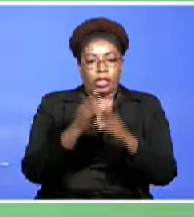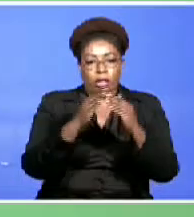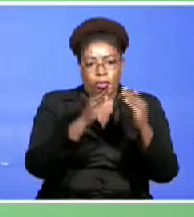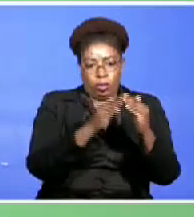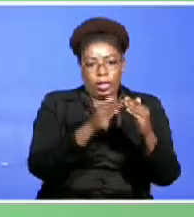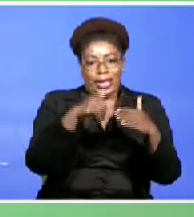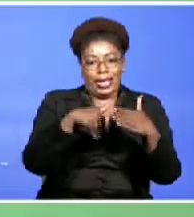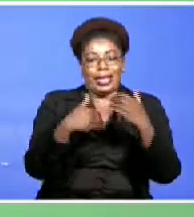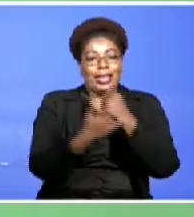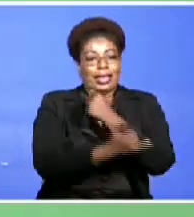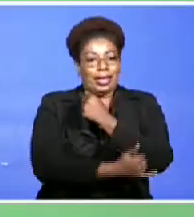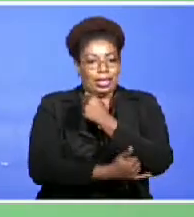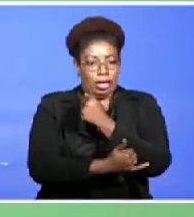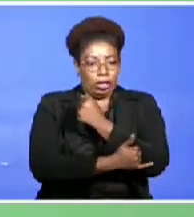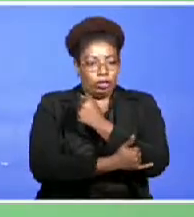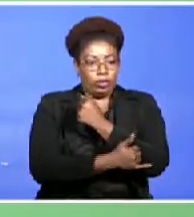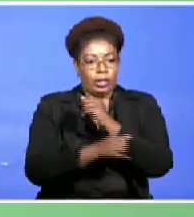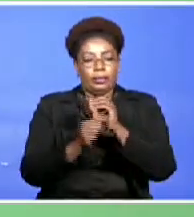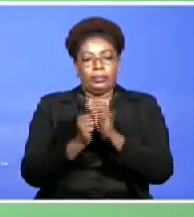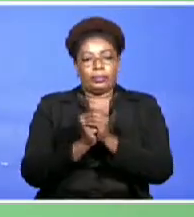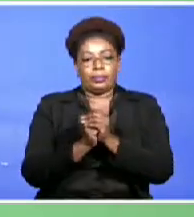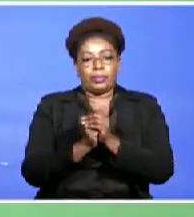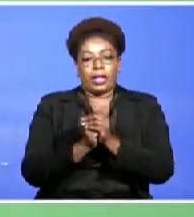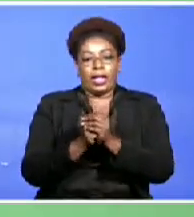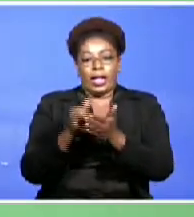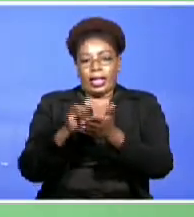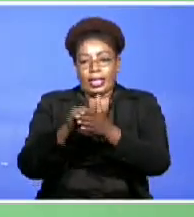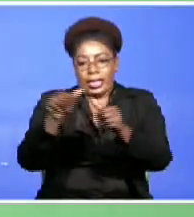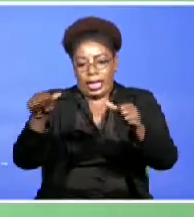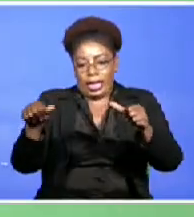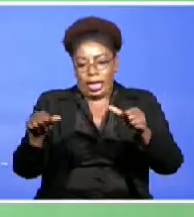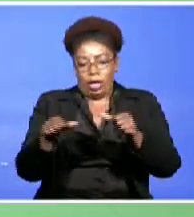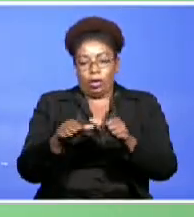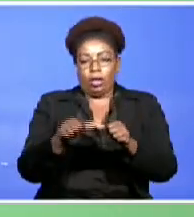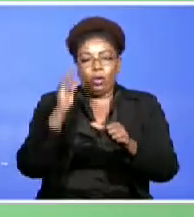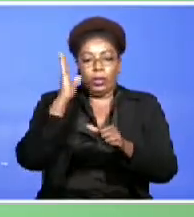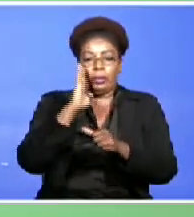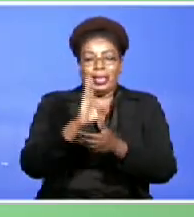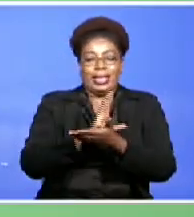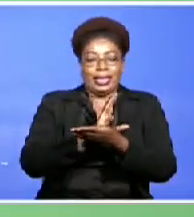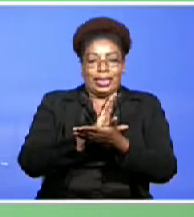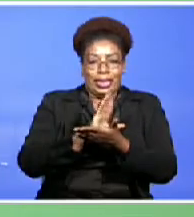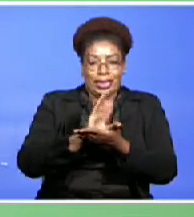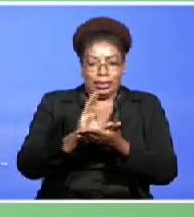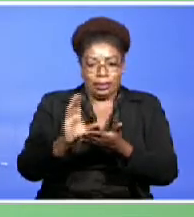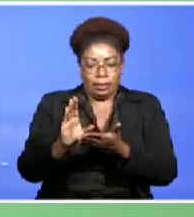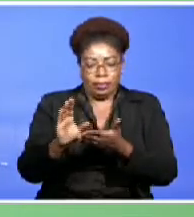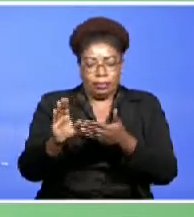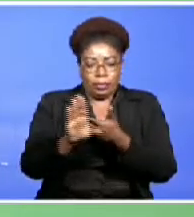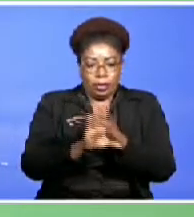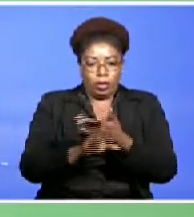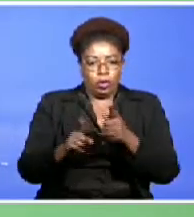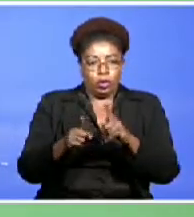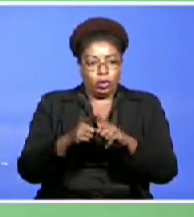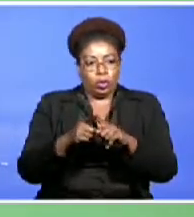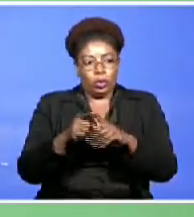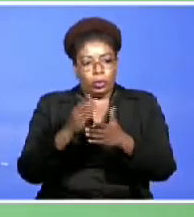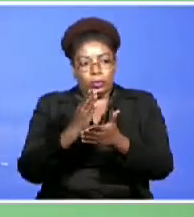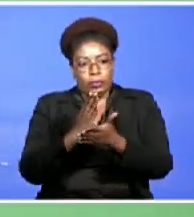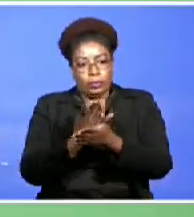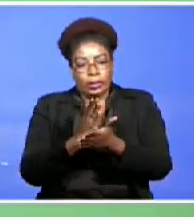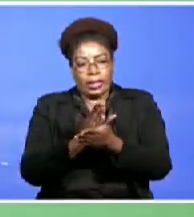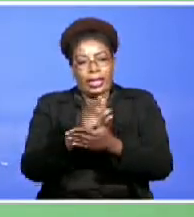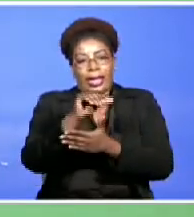In the present case, the impacted area will be cleaned and secured to prevent any